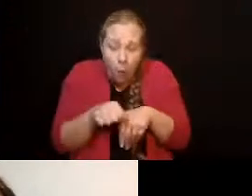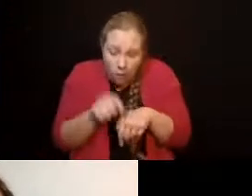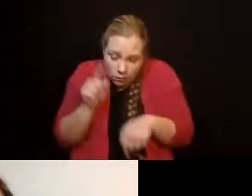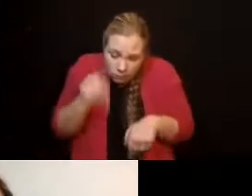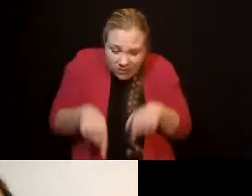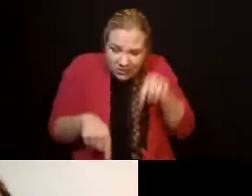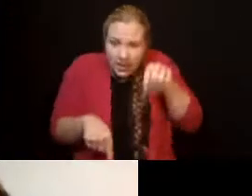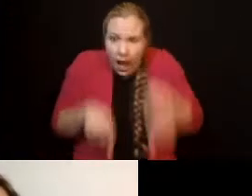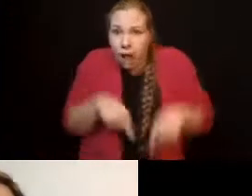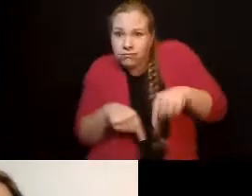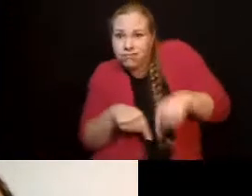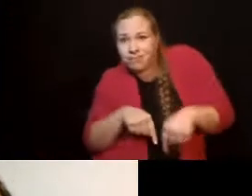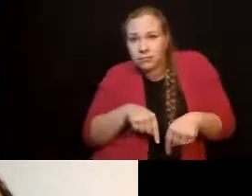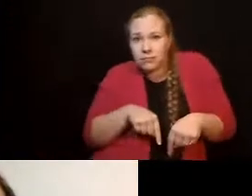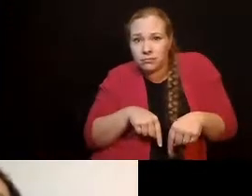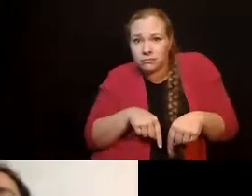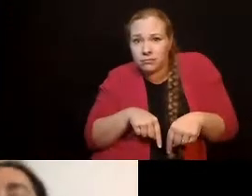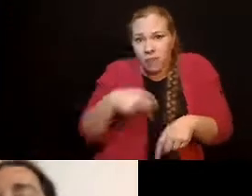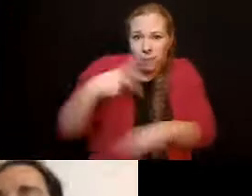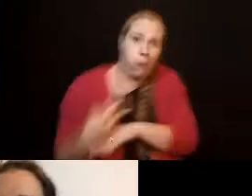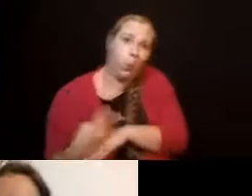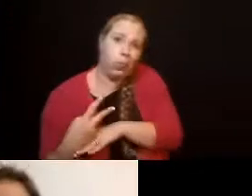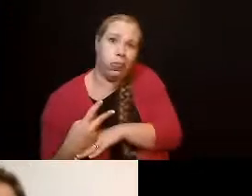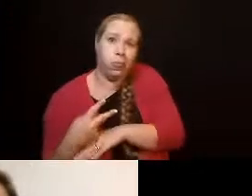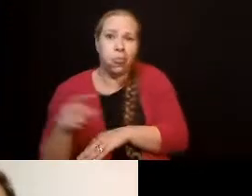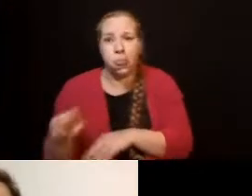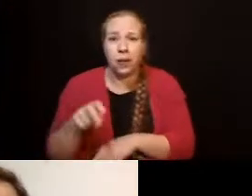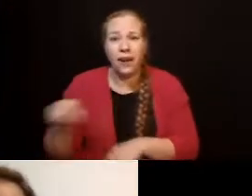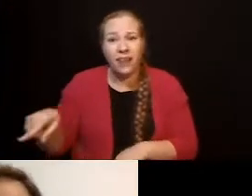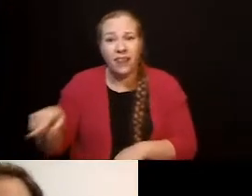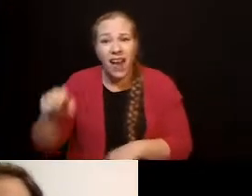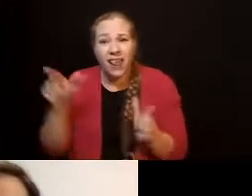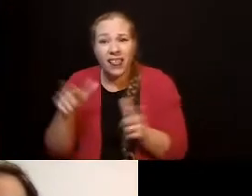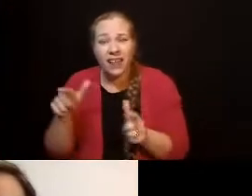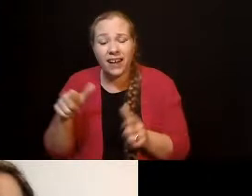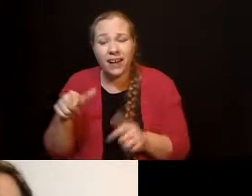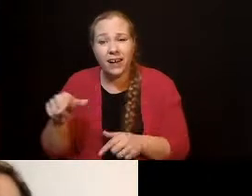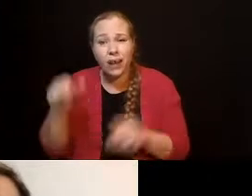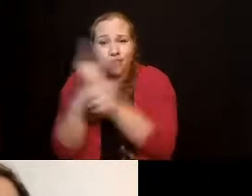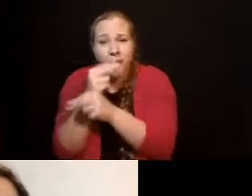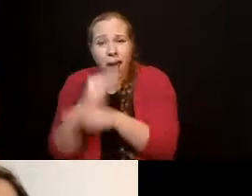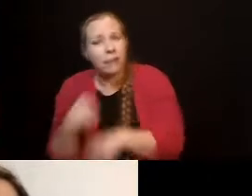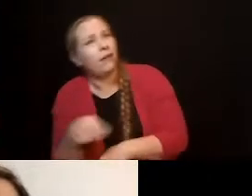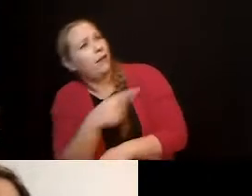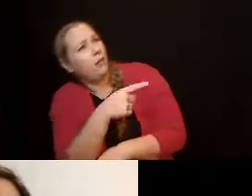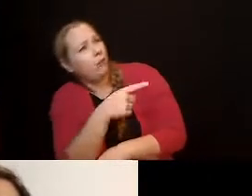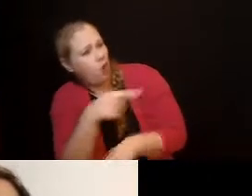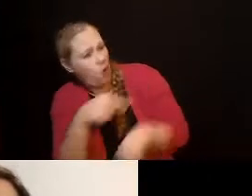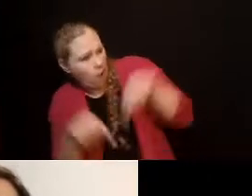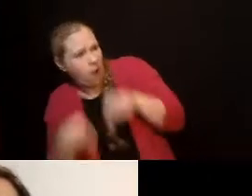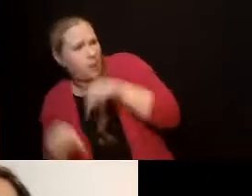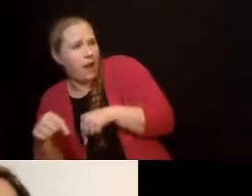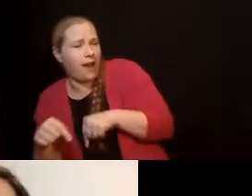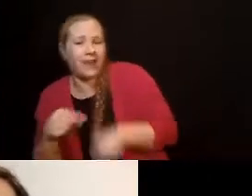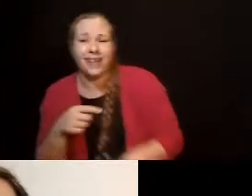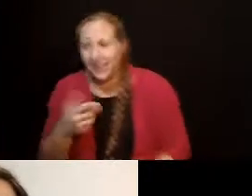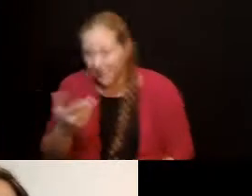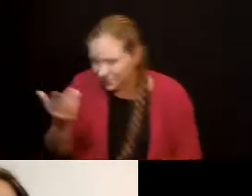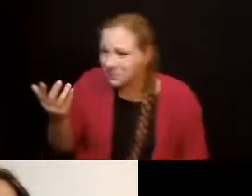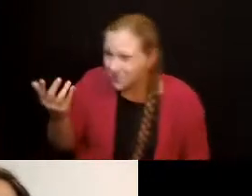So, in this picture, he's actually at one of those bounce organizations.